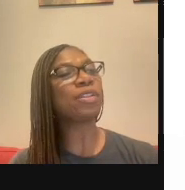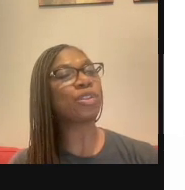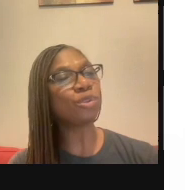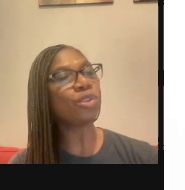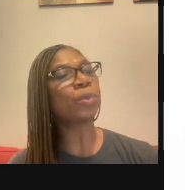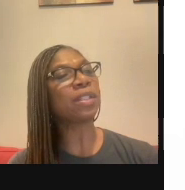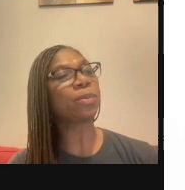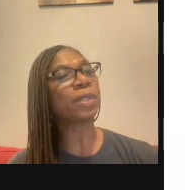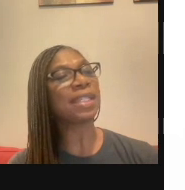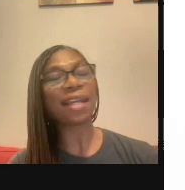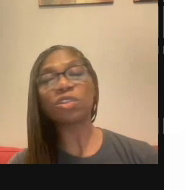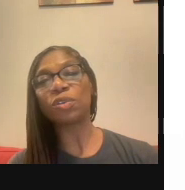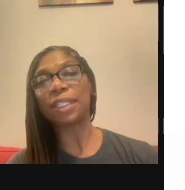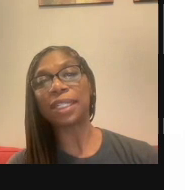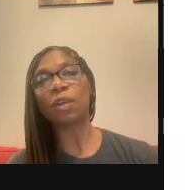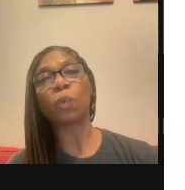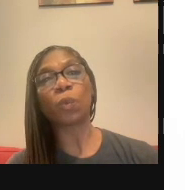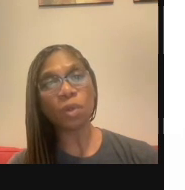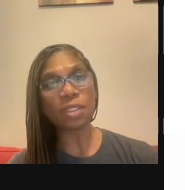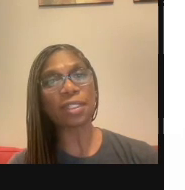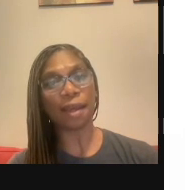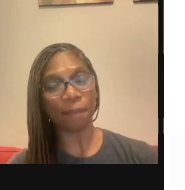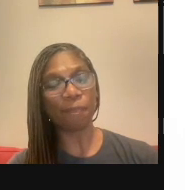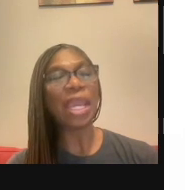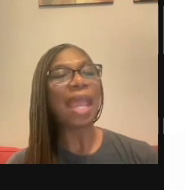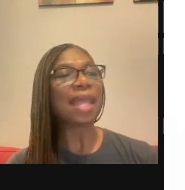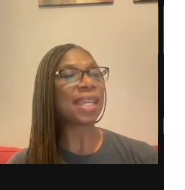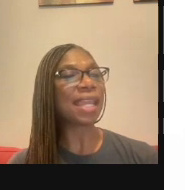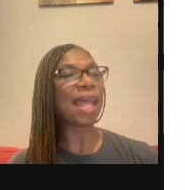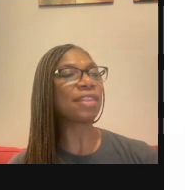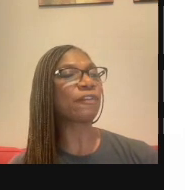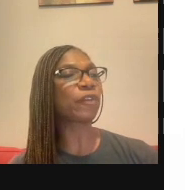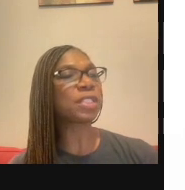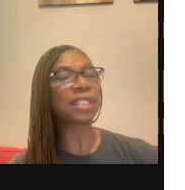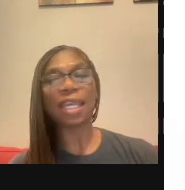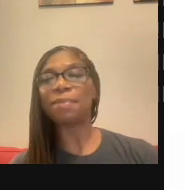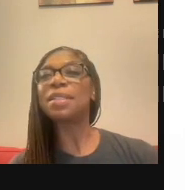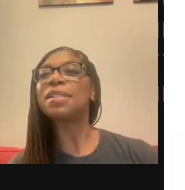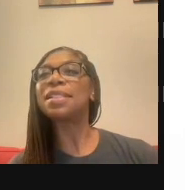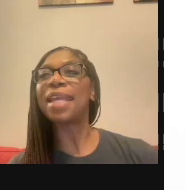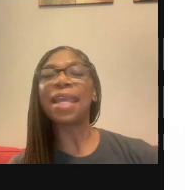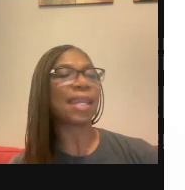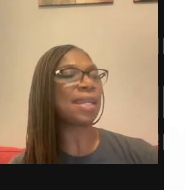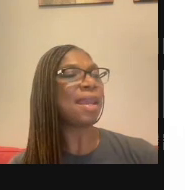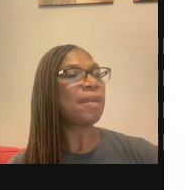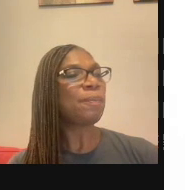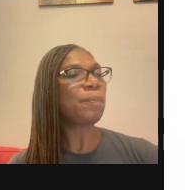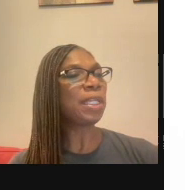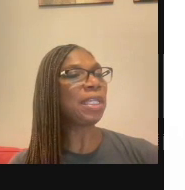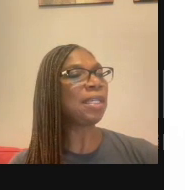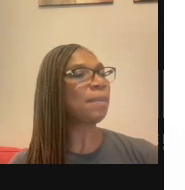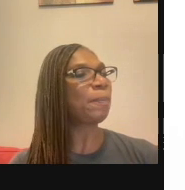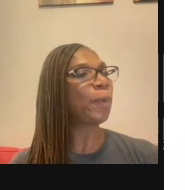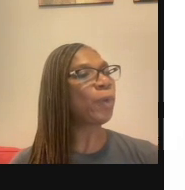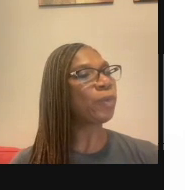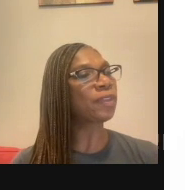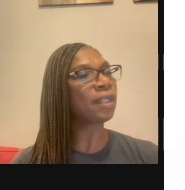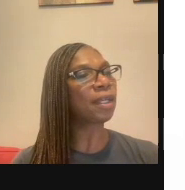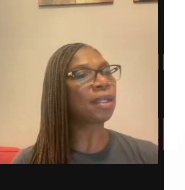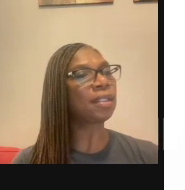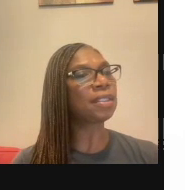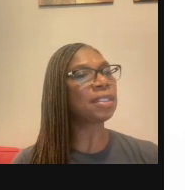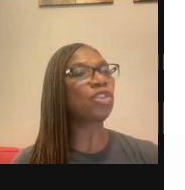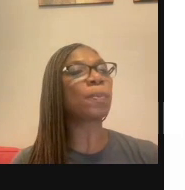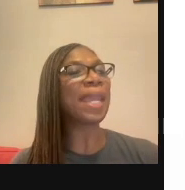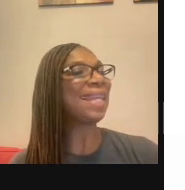-on-three U23 National League World Cup, and they had their first game today, beating both,